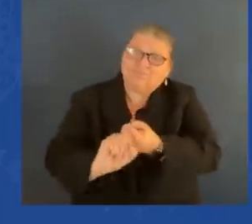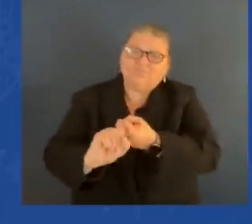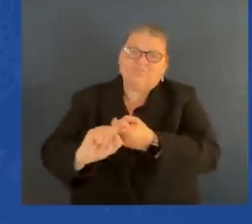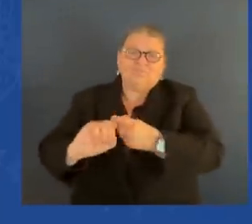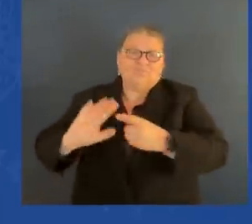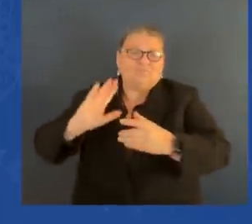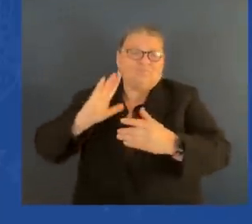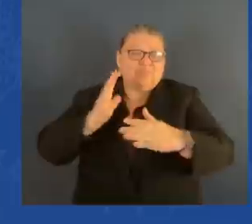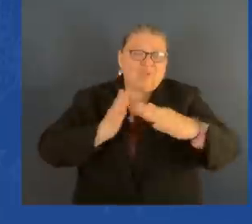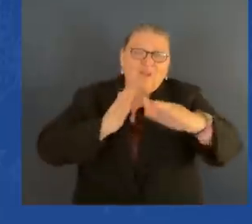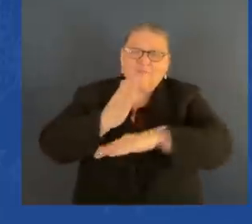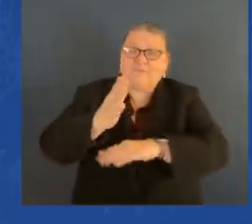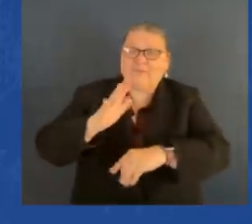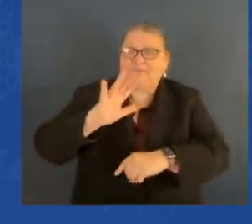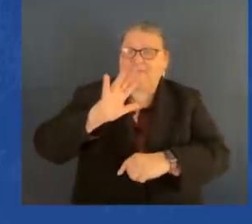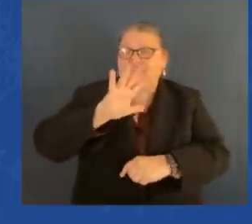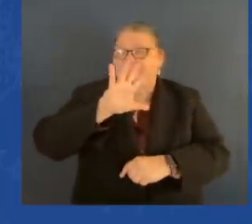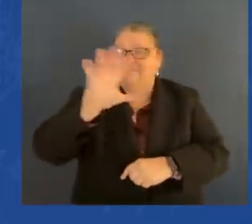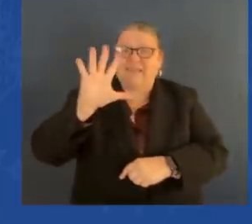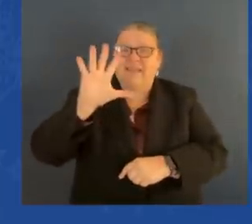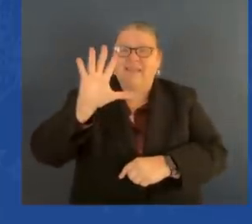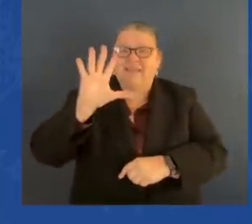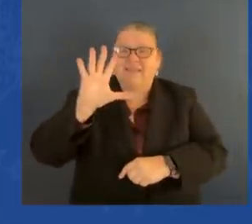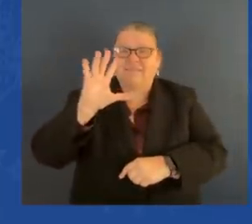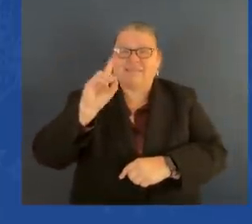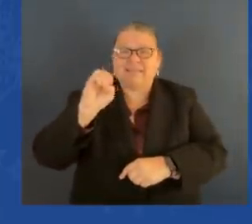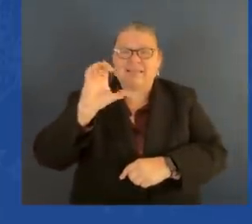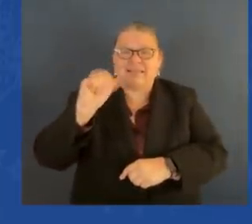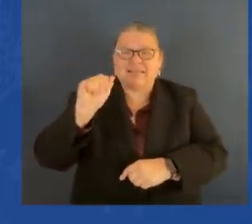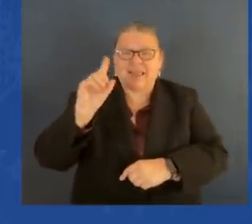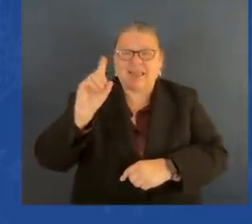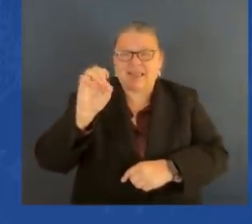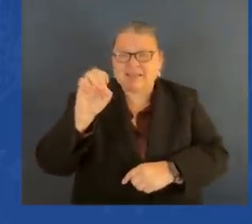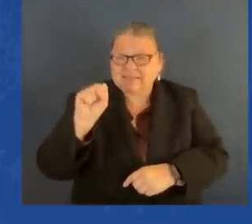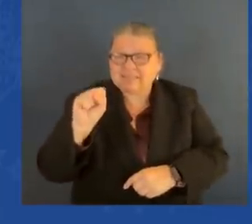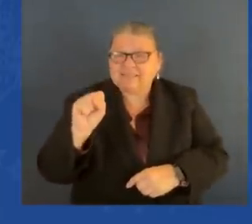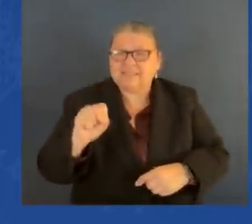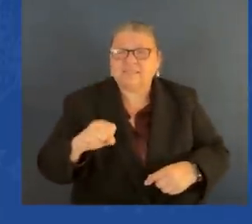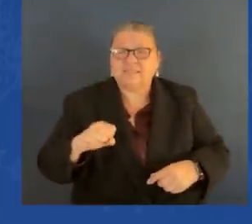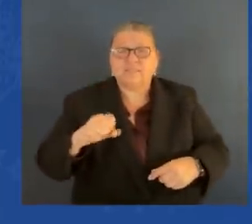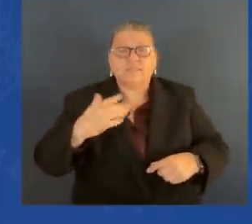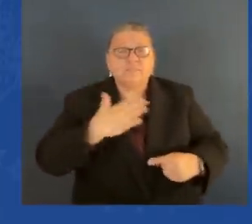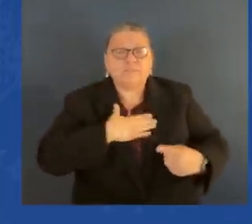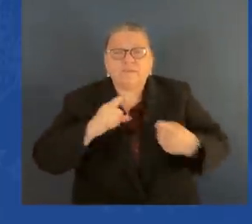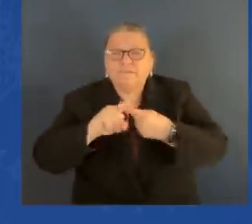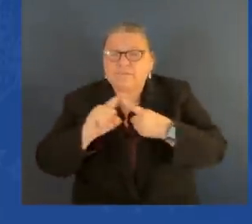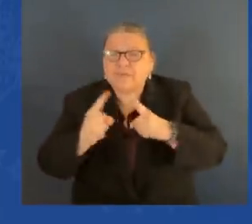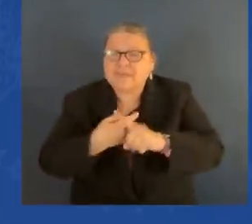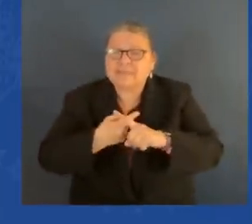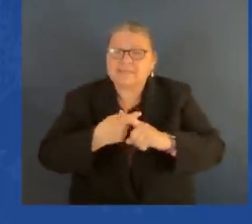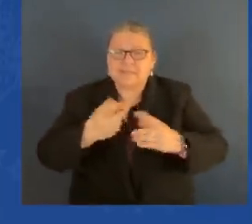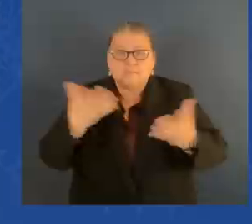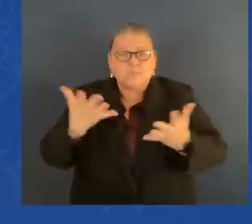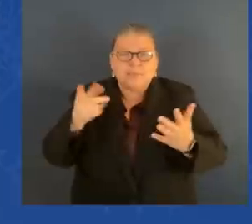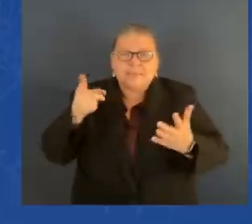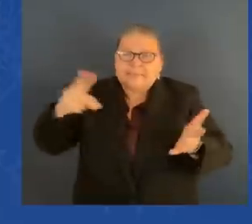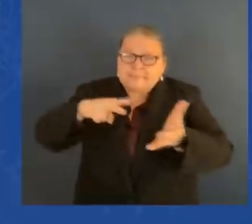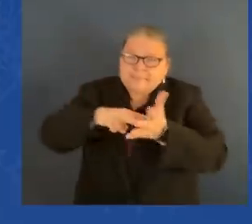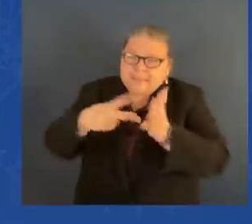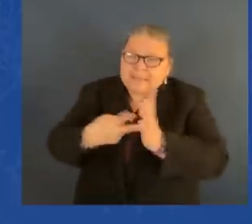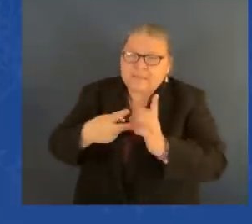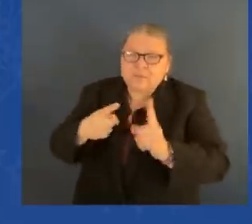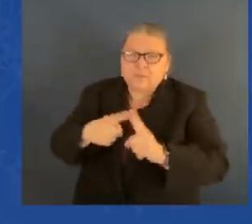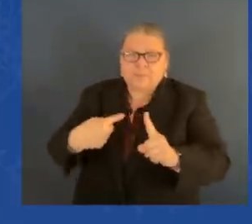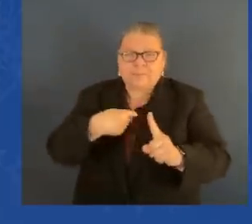meant to me personally, to my family. Fritz and I first met in one of the darkest moments of my life.